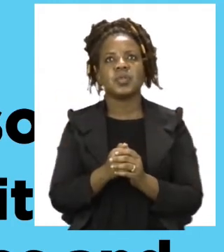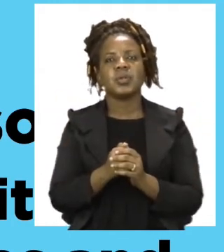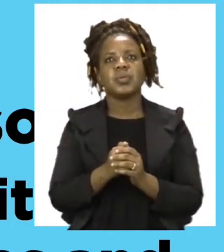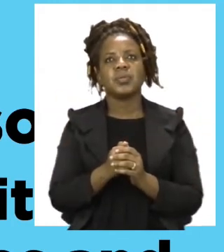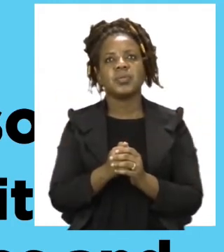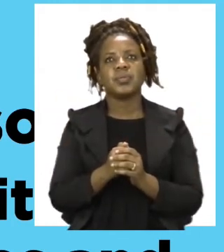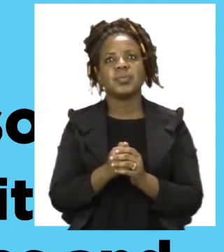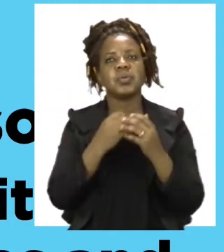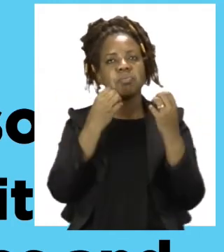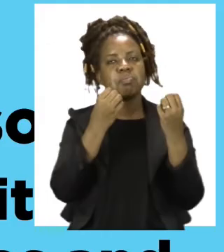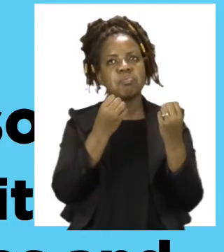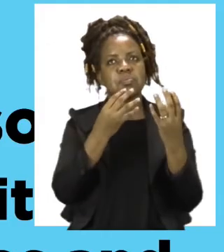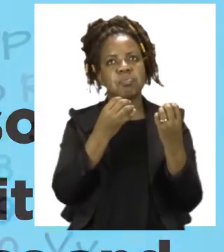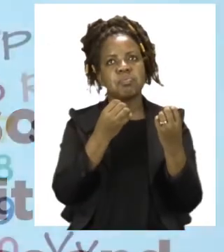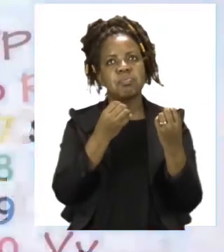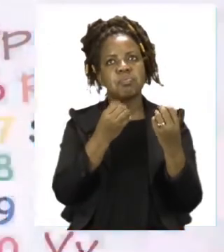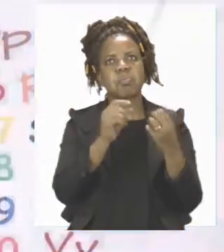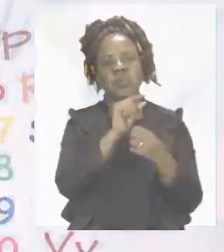plural nouns.